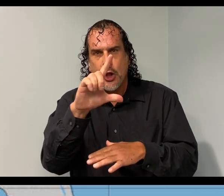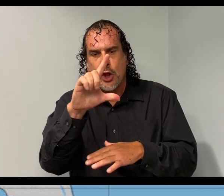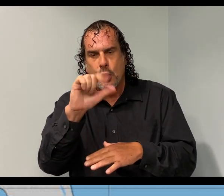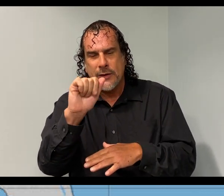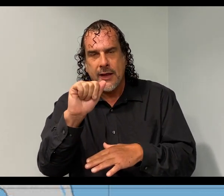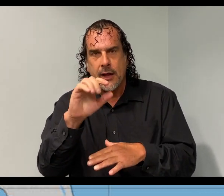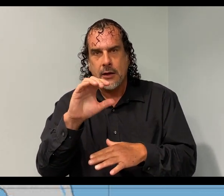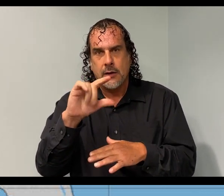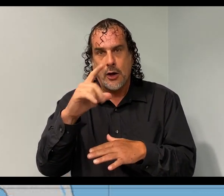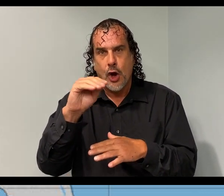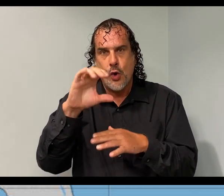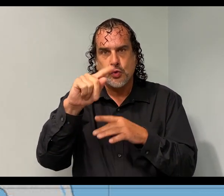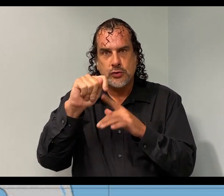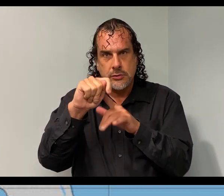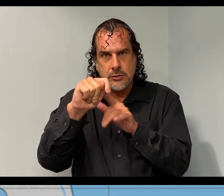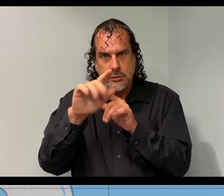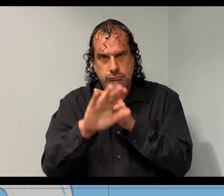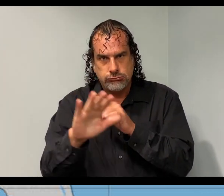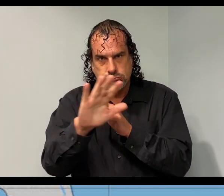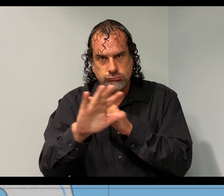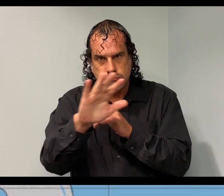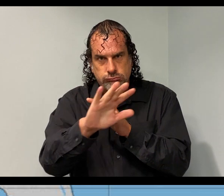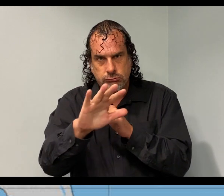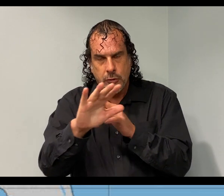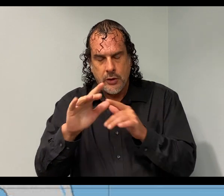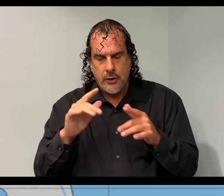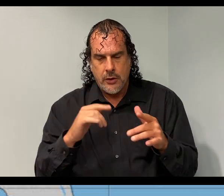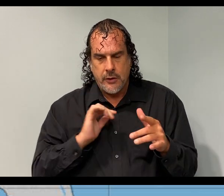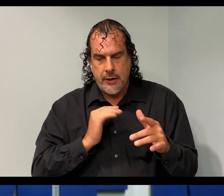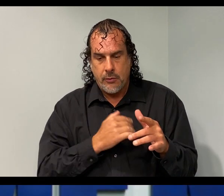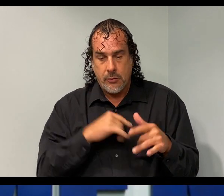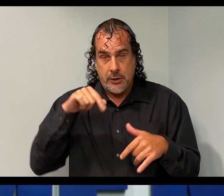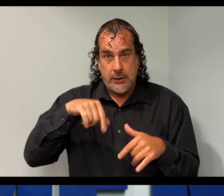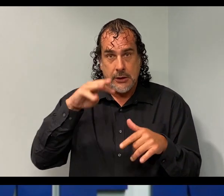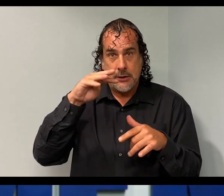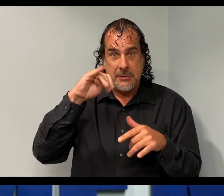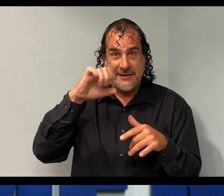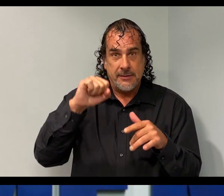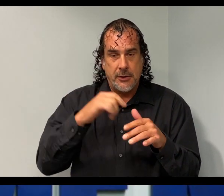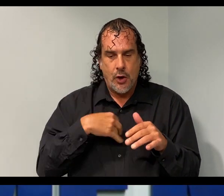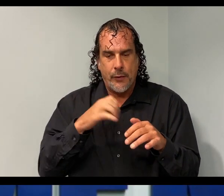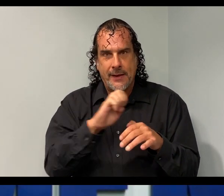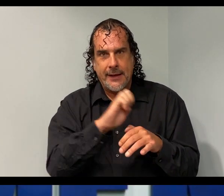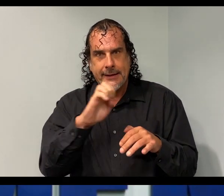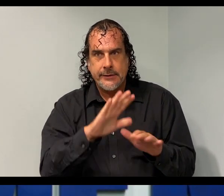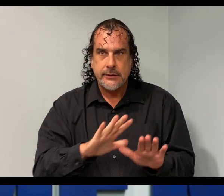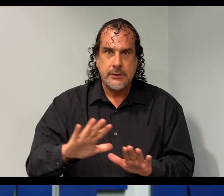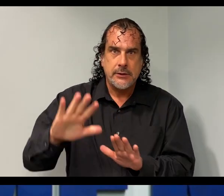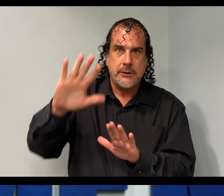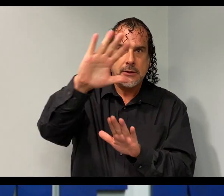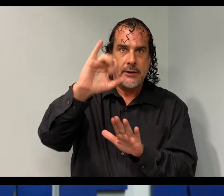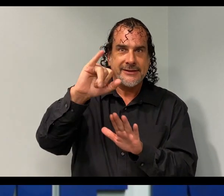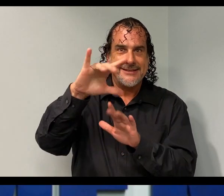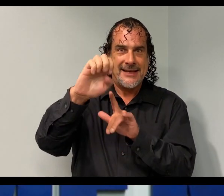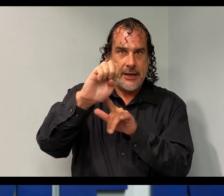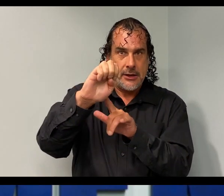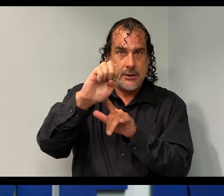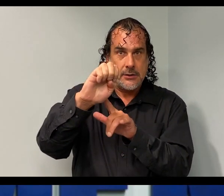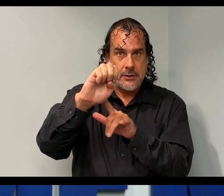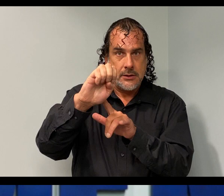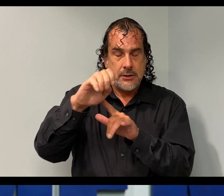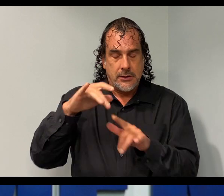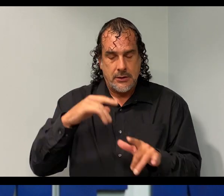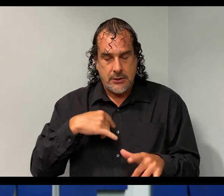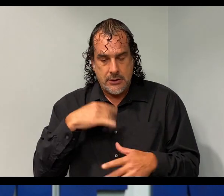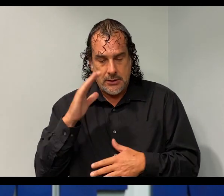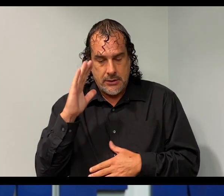Gulf Coast, as it currently states. That will put the state of Mississippi on the eastern side of that storm. It appears right